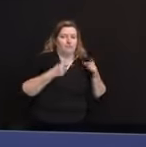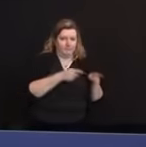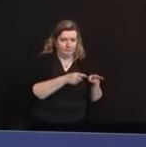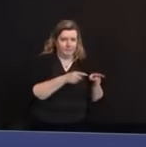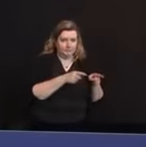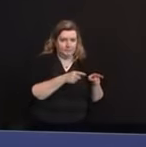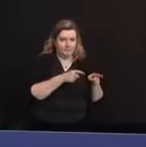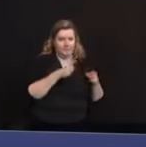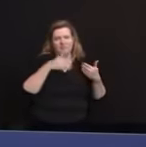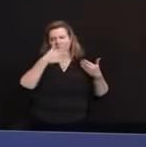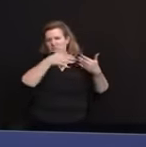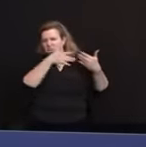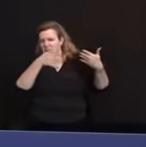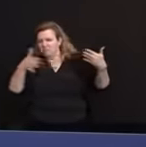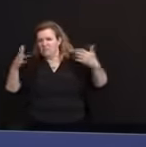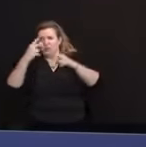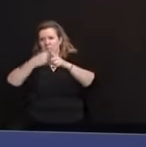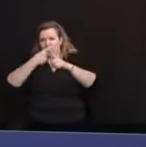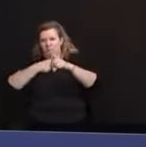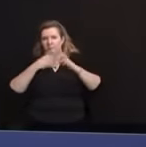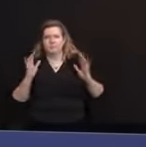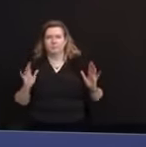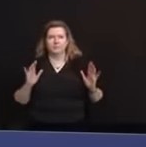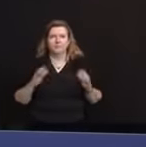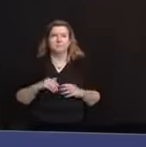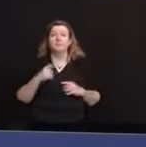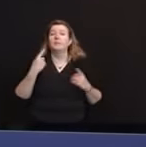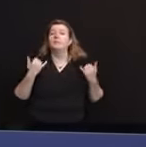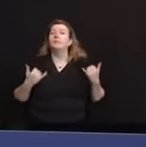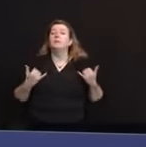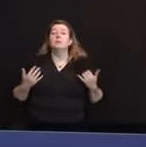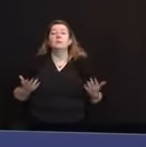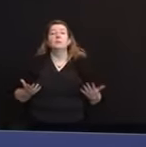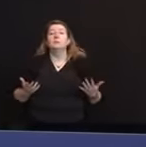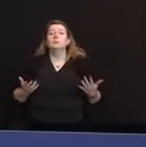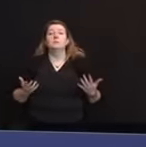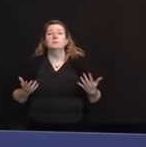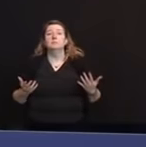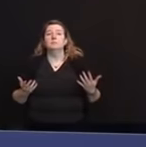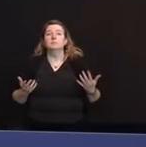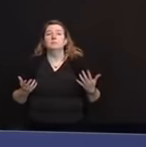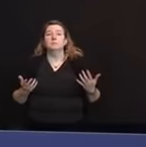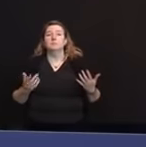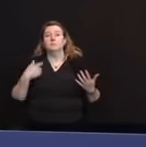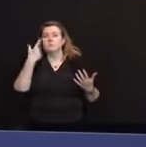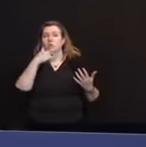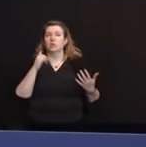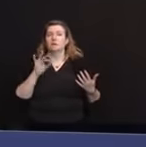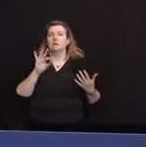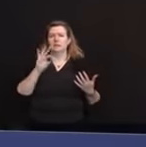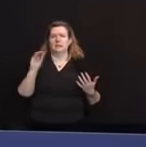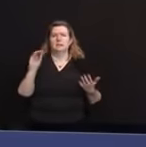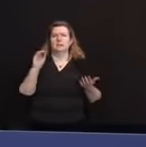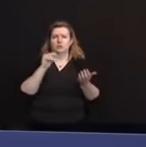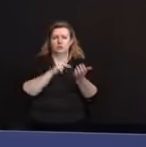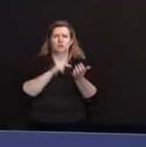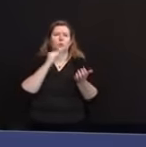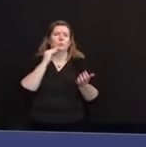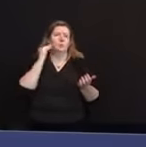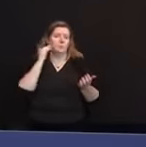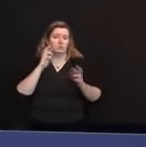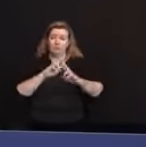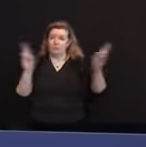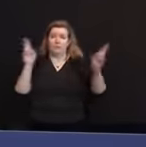As of now, we understand that approximately 90 nursing homes are scheduled for vaccination clinics